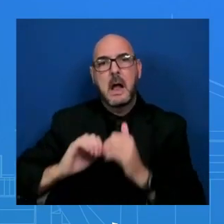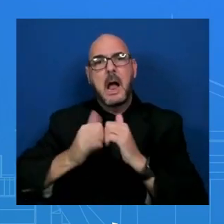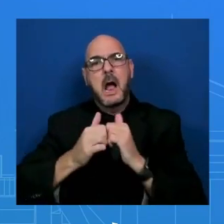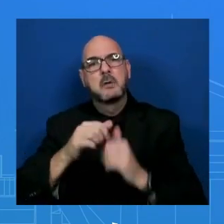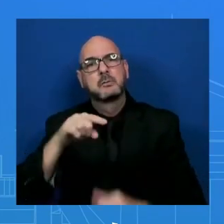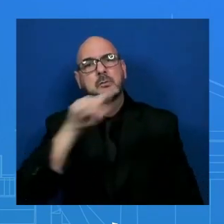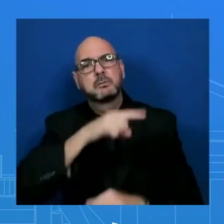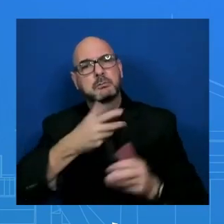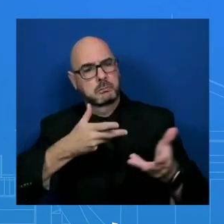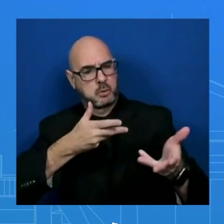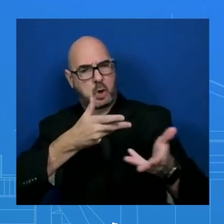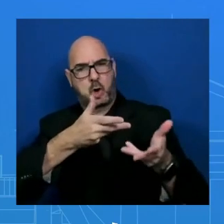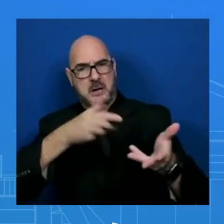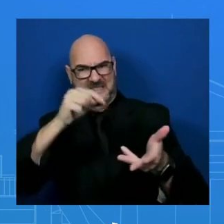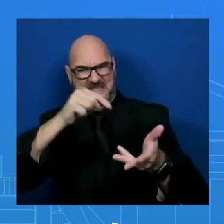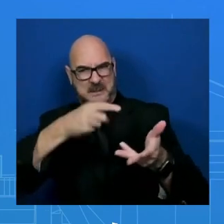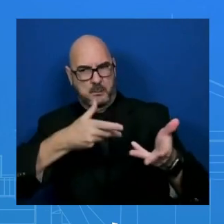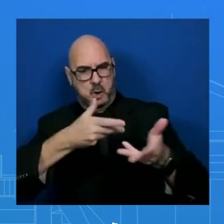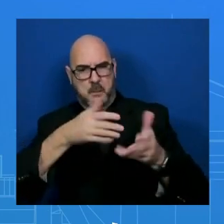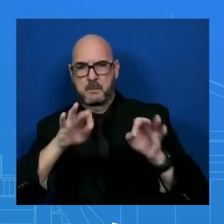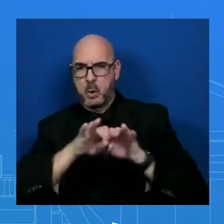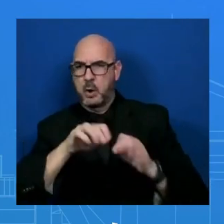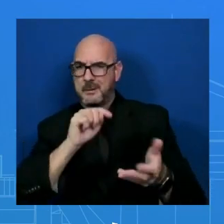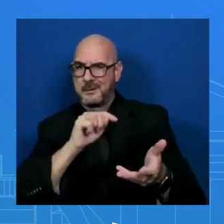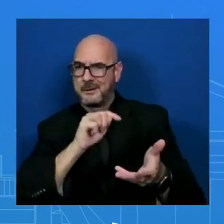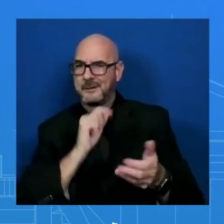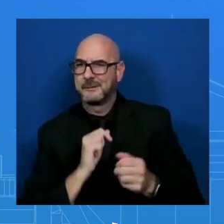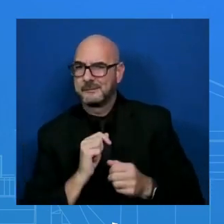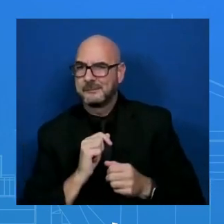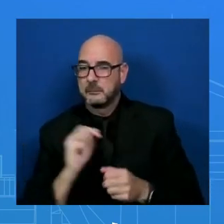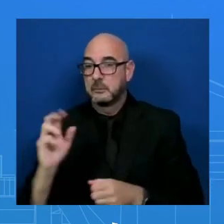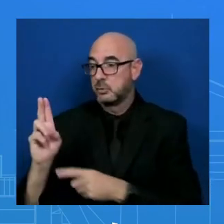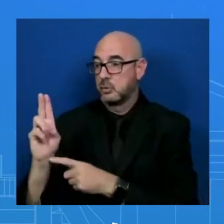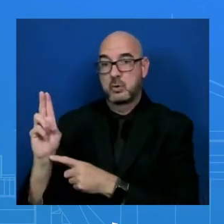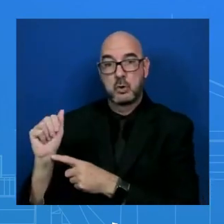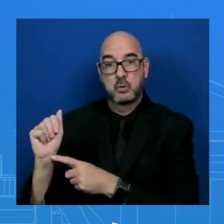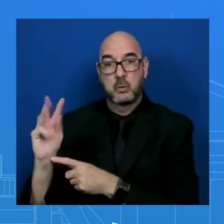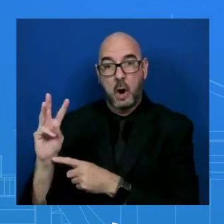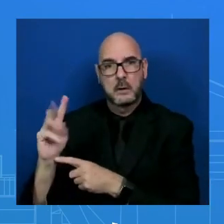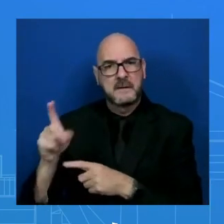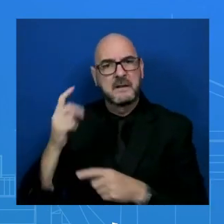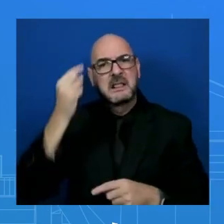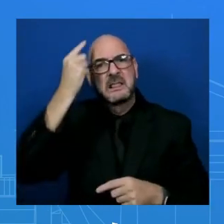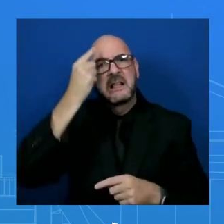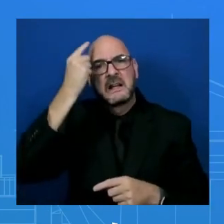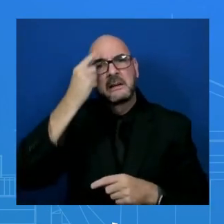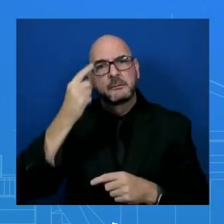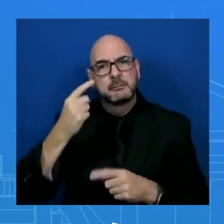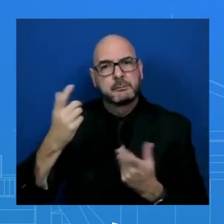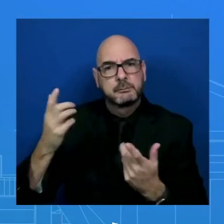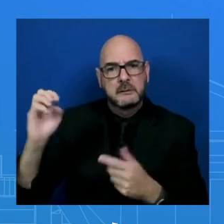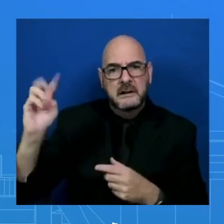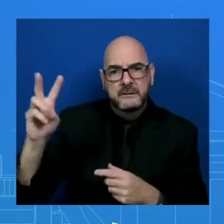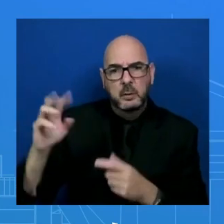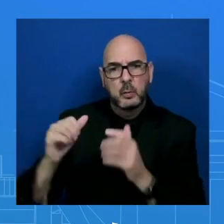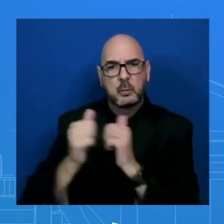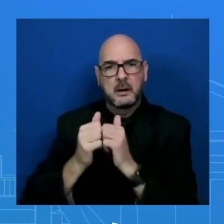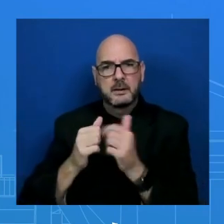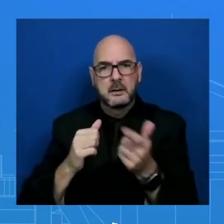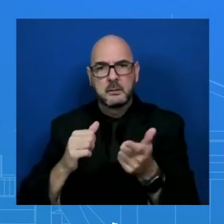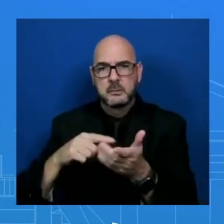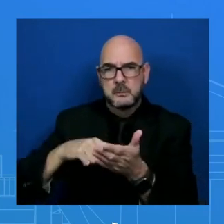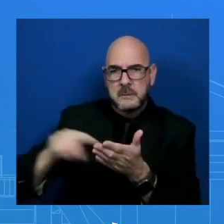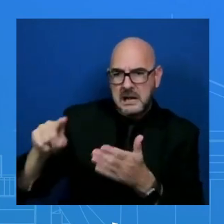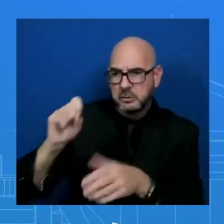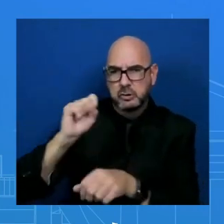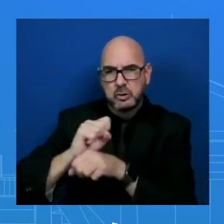UAW being at the heart of an electric vehicle future made in America with good-paying union jobs, we believe this is a win-win, right? We believe this is